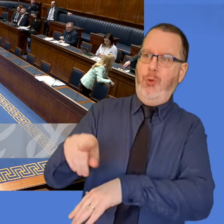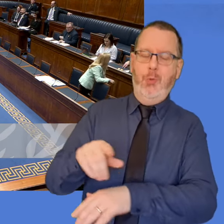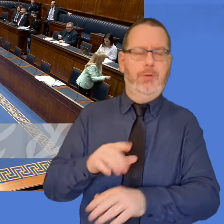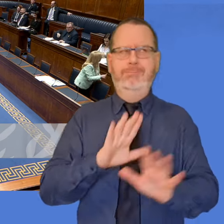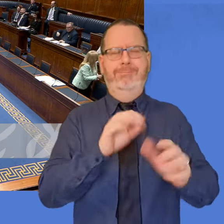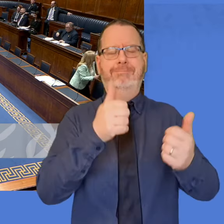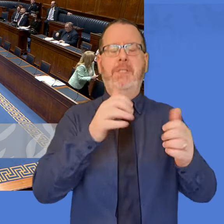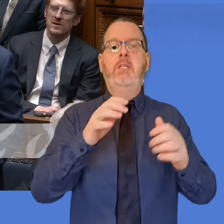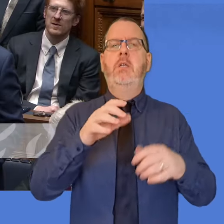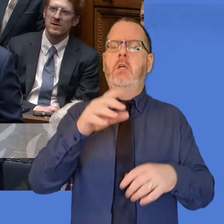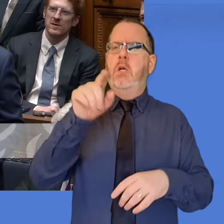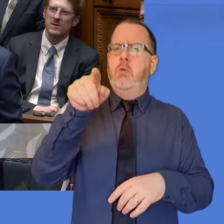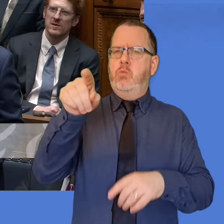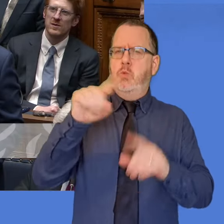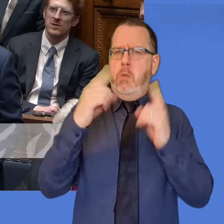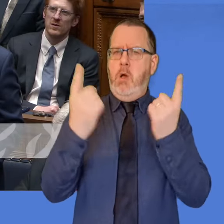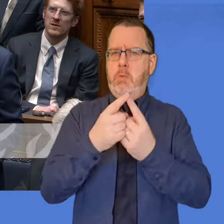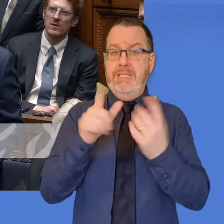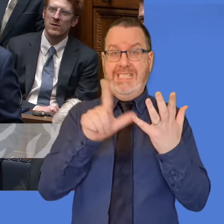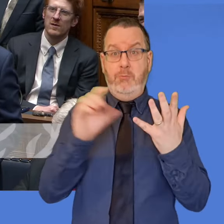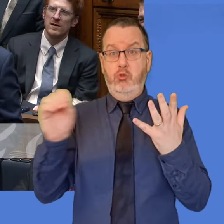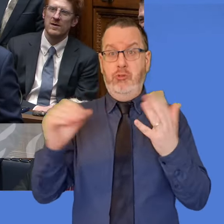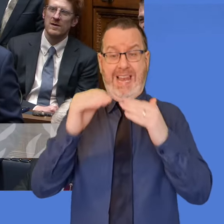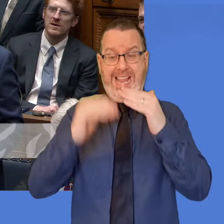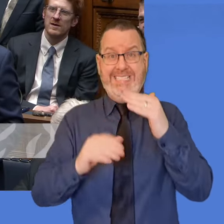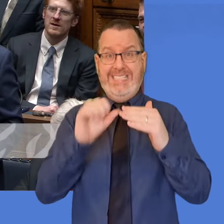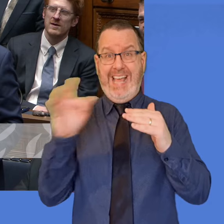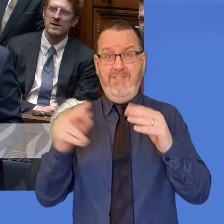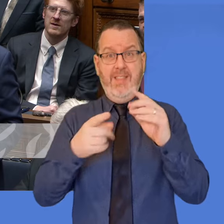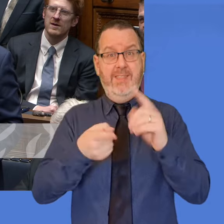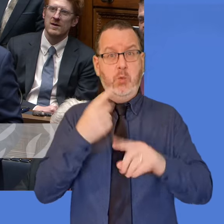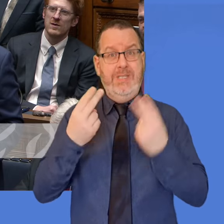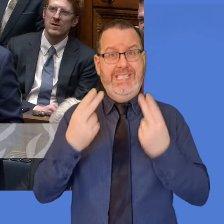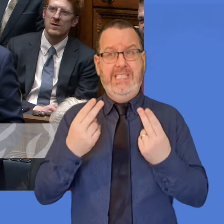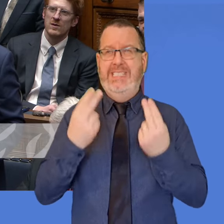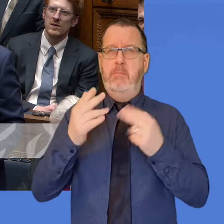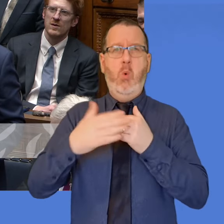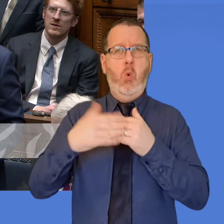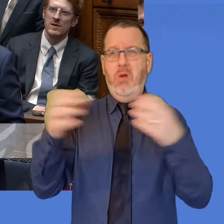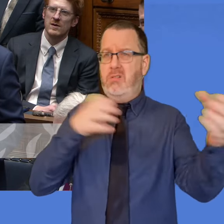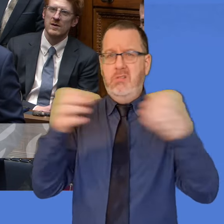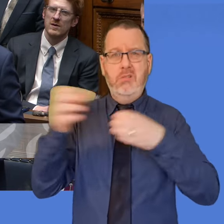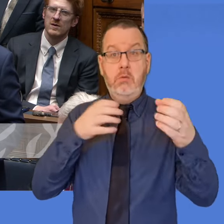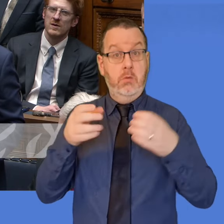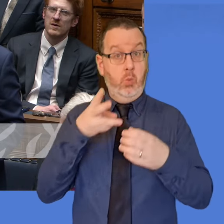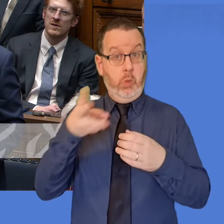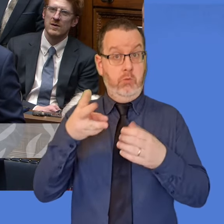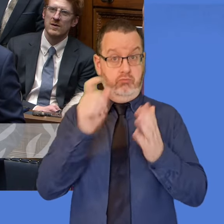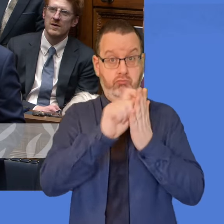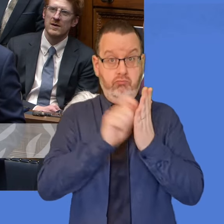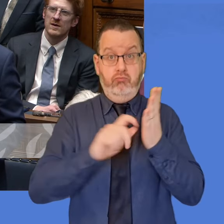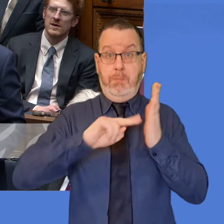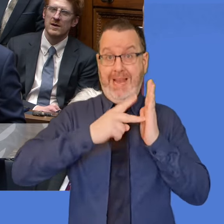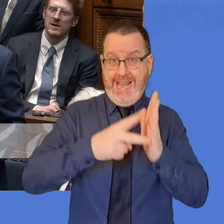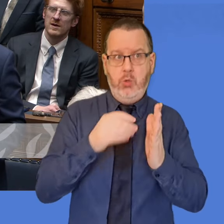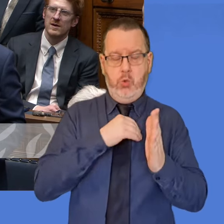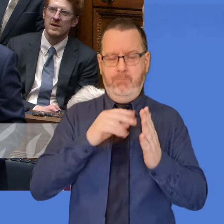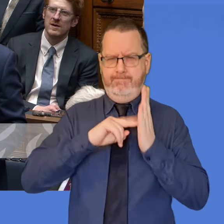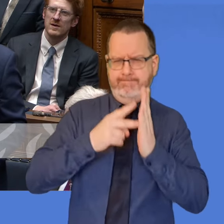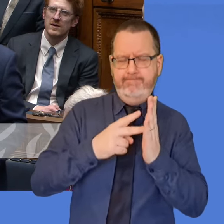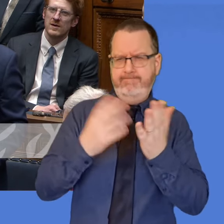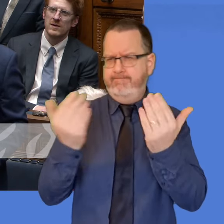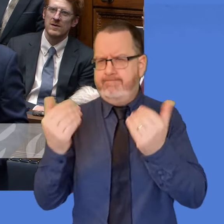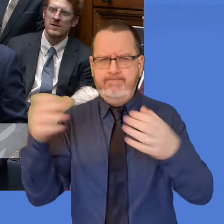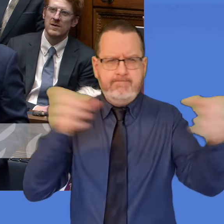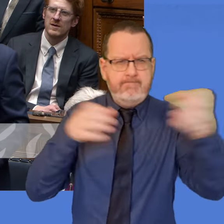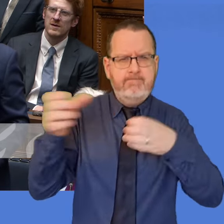in light of your department having approximately 700 fewer staff than needed, will you be drawing up a workforce succession plan to manage the recruitment